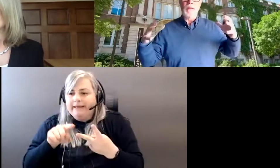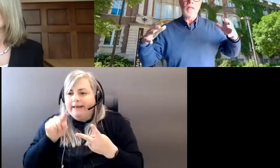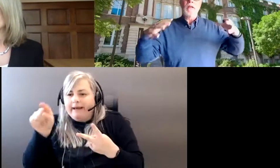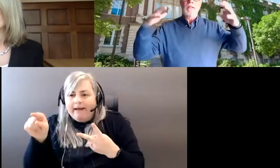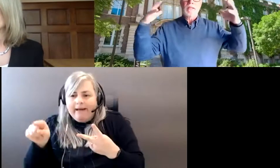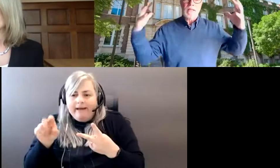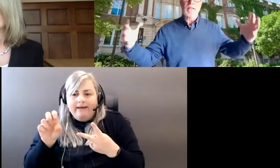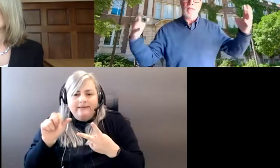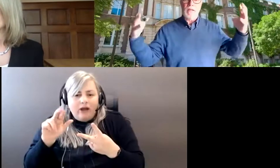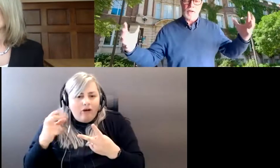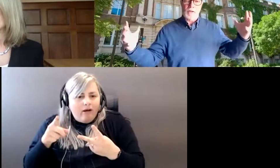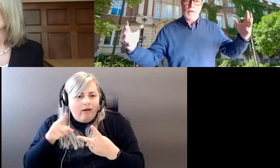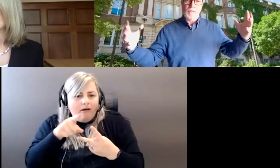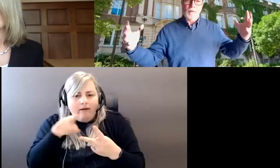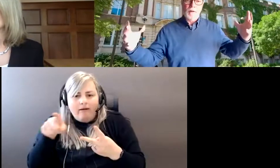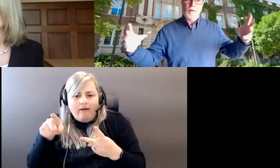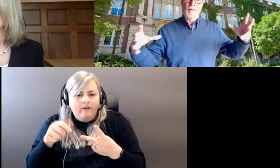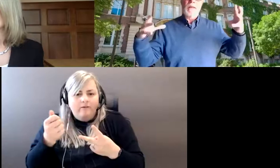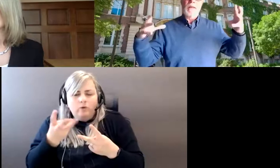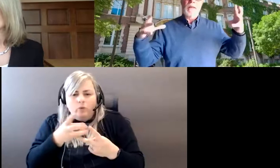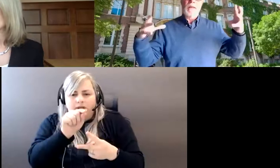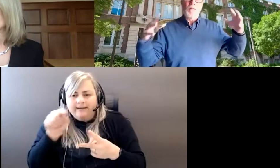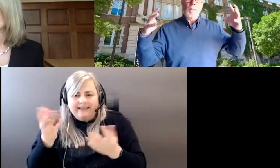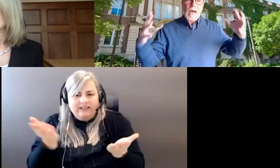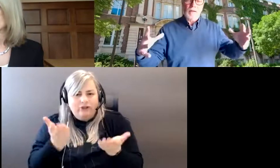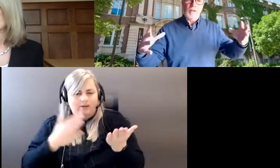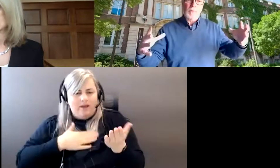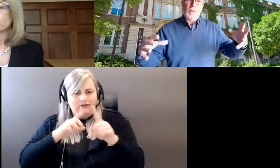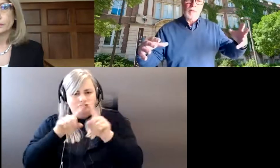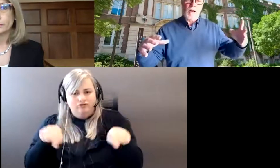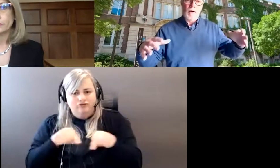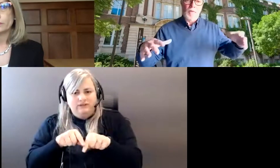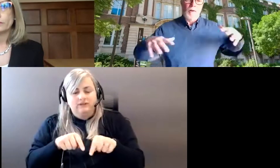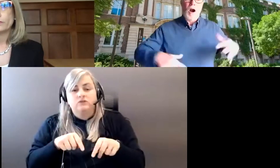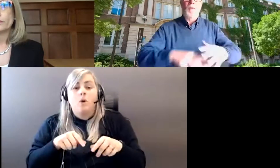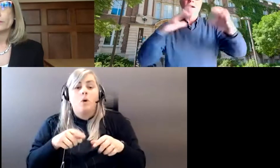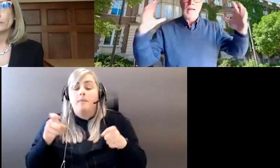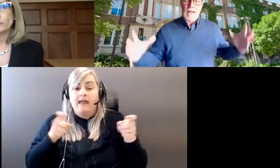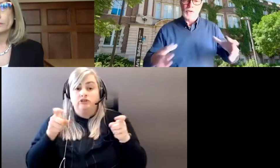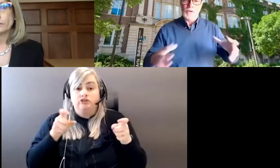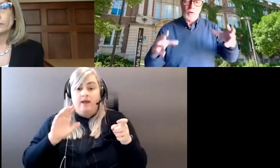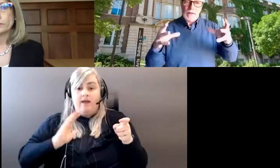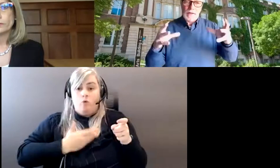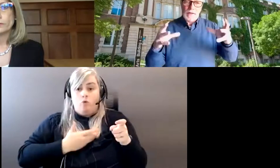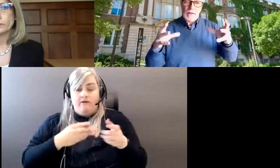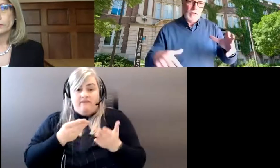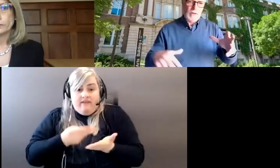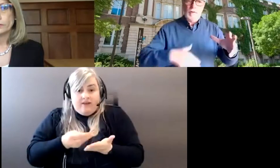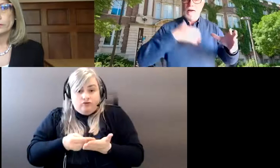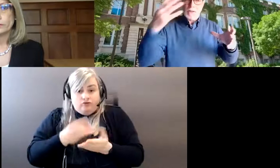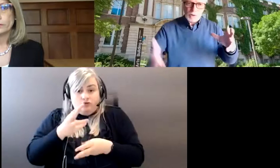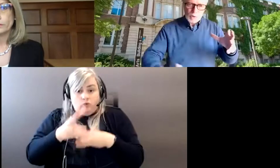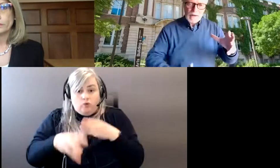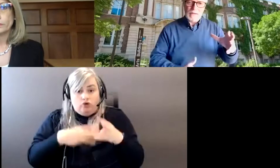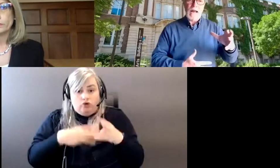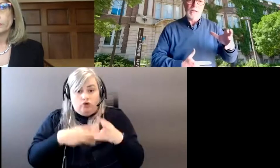the set initiative, um, within the management of our financial world at the university, the